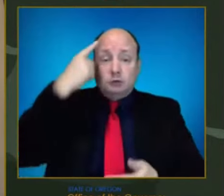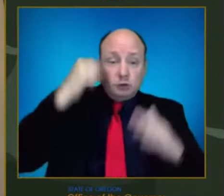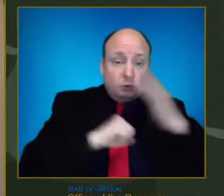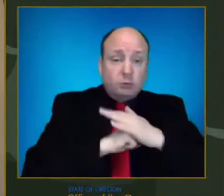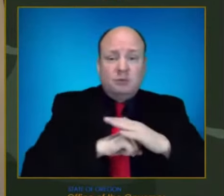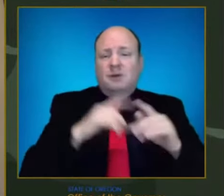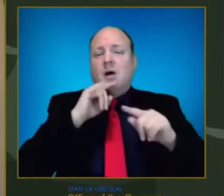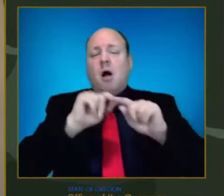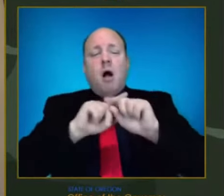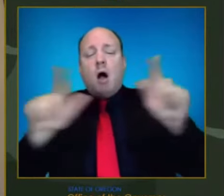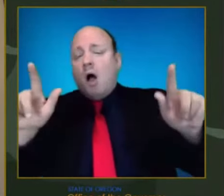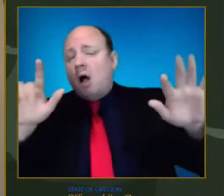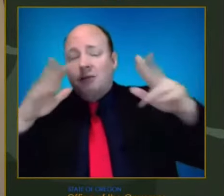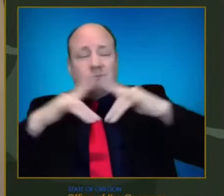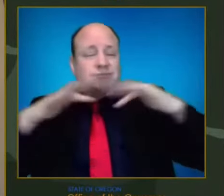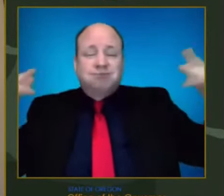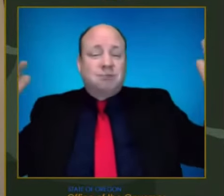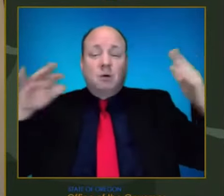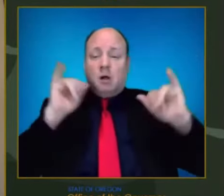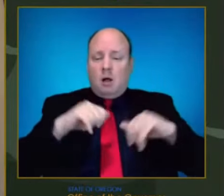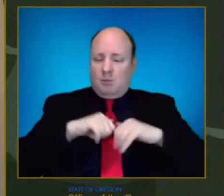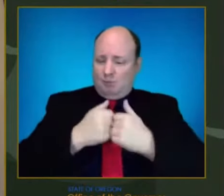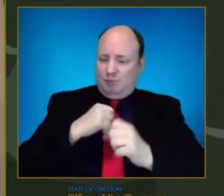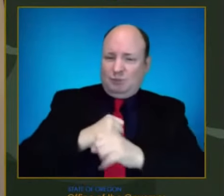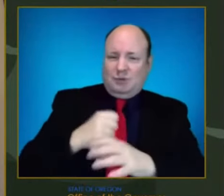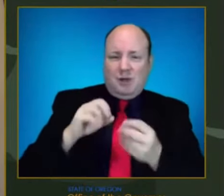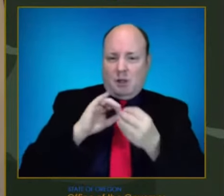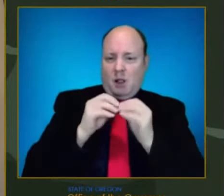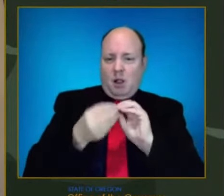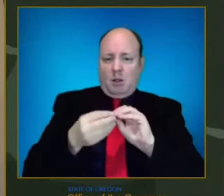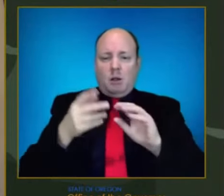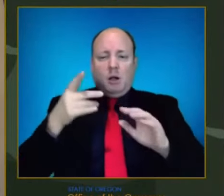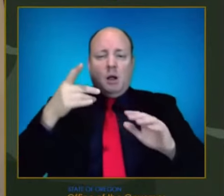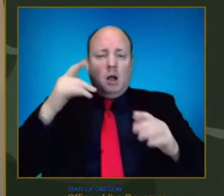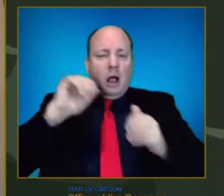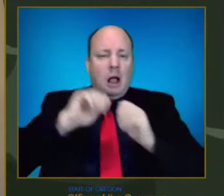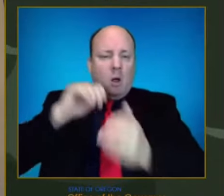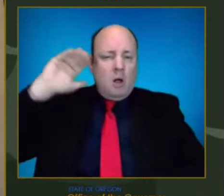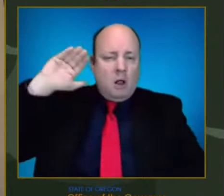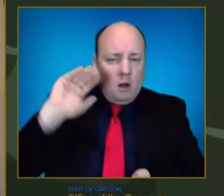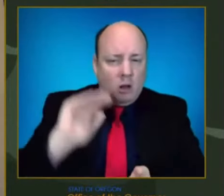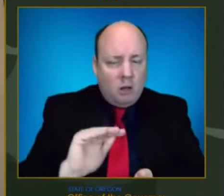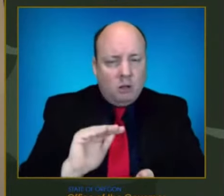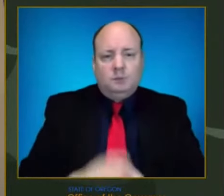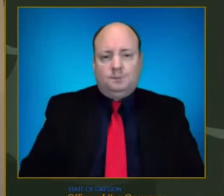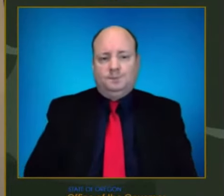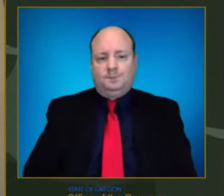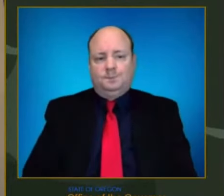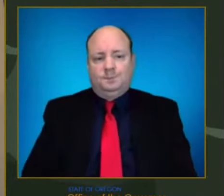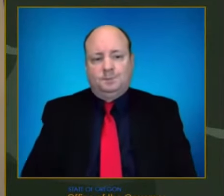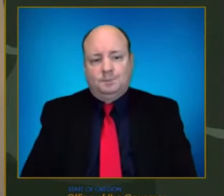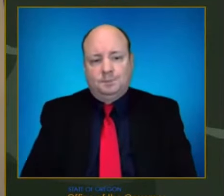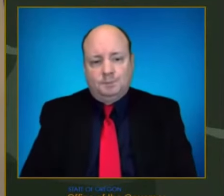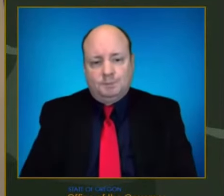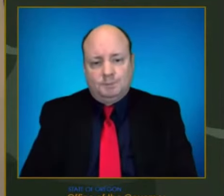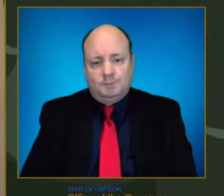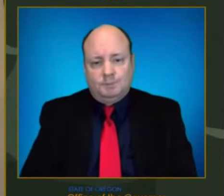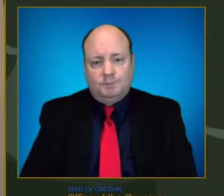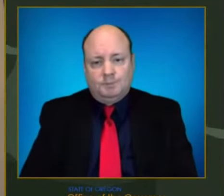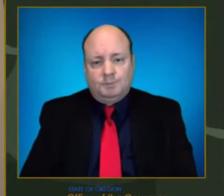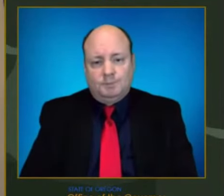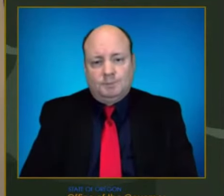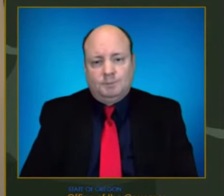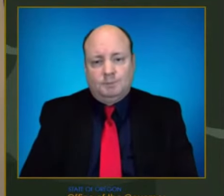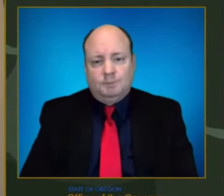time in those numbers coming down. Some early indicators that we would be seeing that in the future are some decreasing cases,